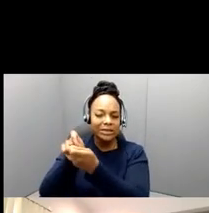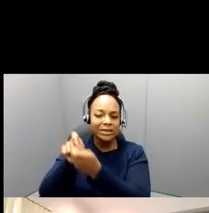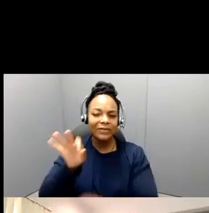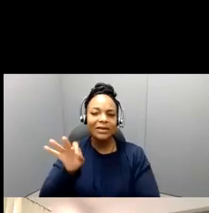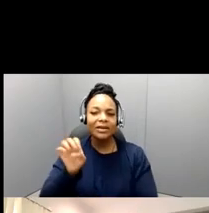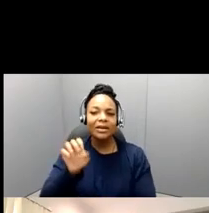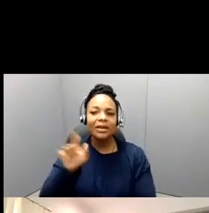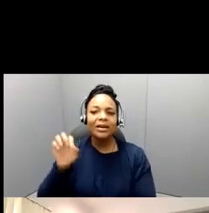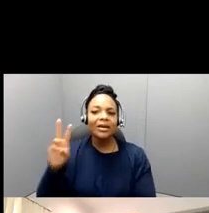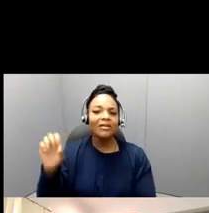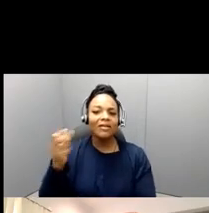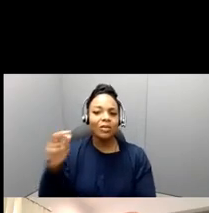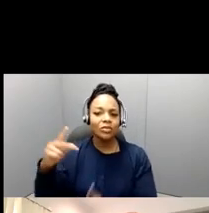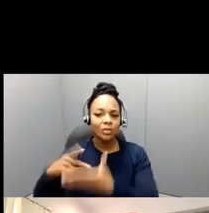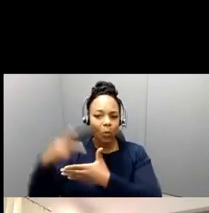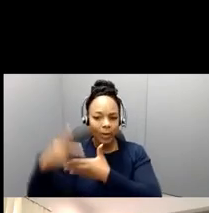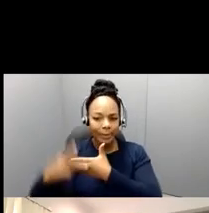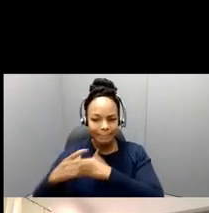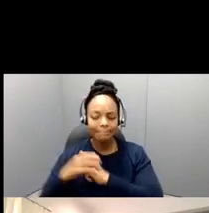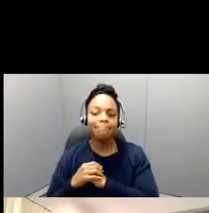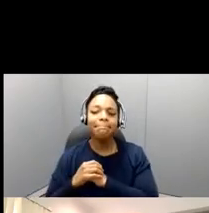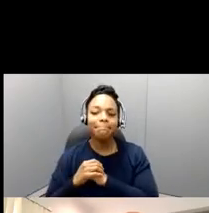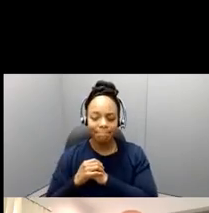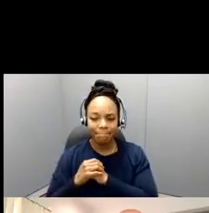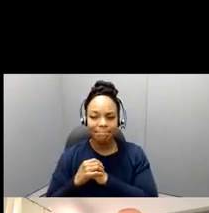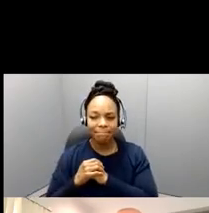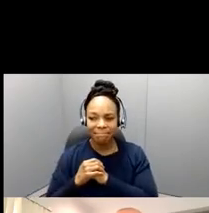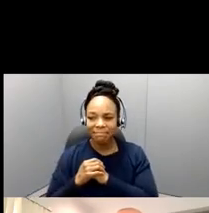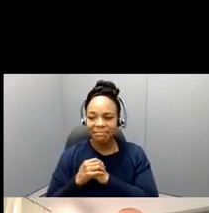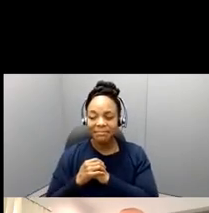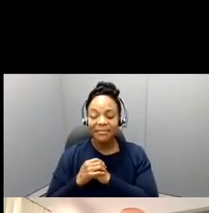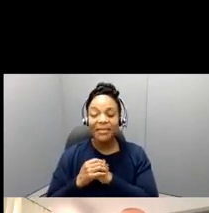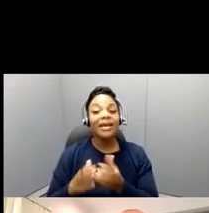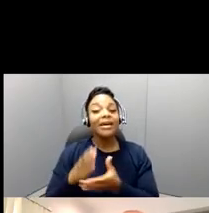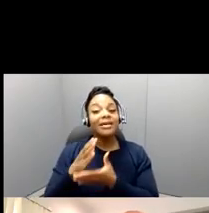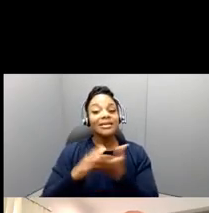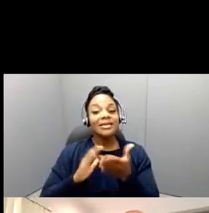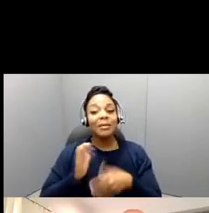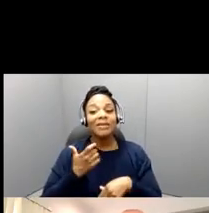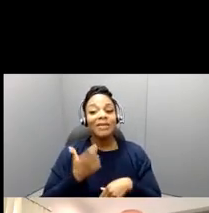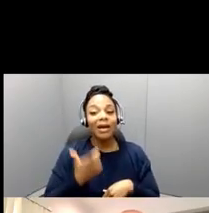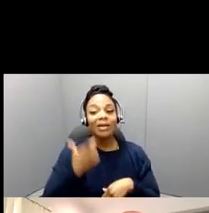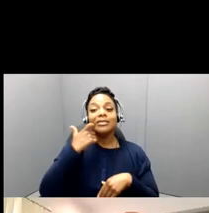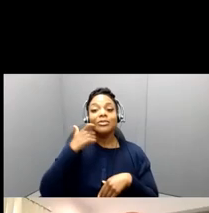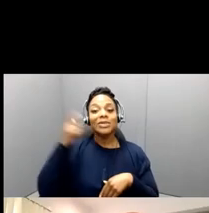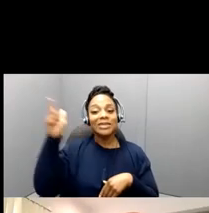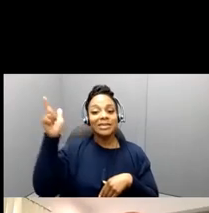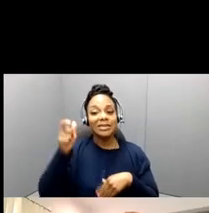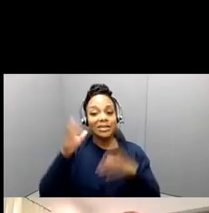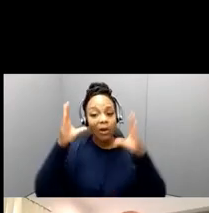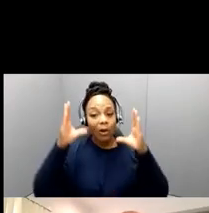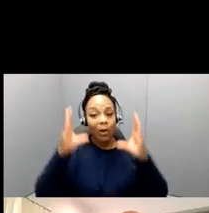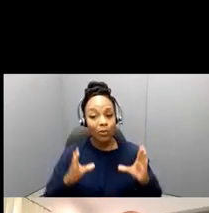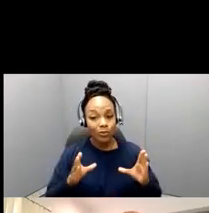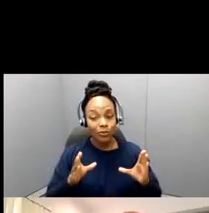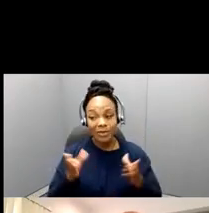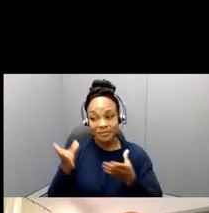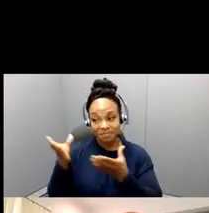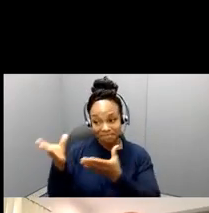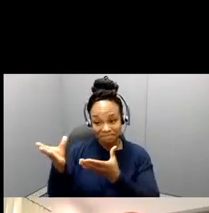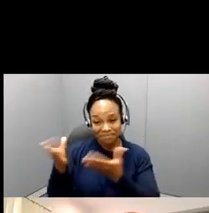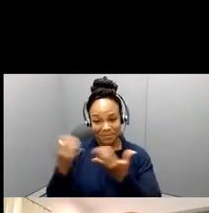To give you an idea to some of our scholars, we, we have recently funded this last year. These are current fellows,